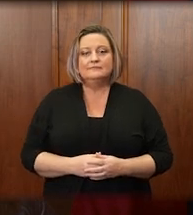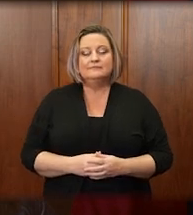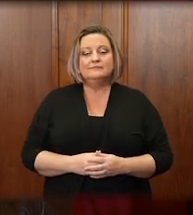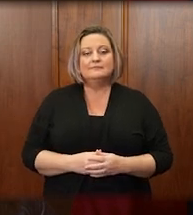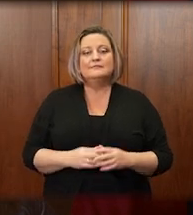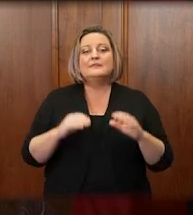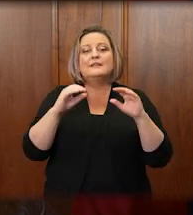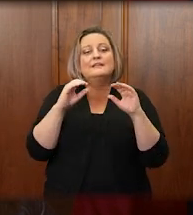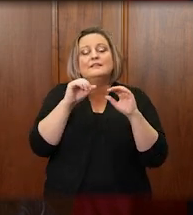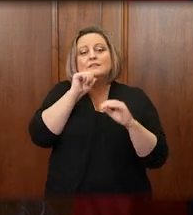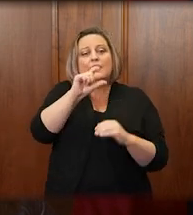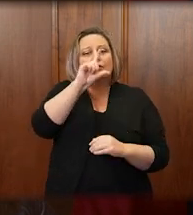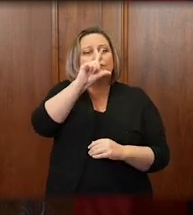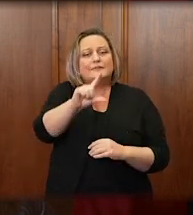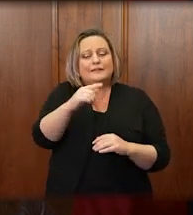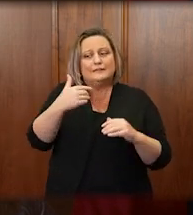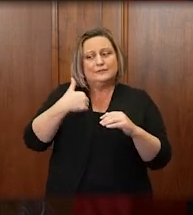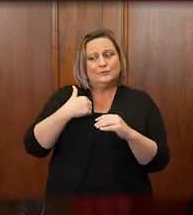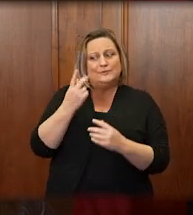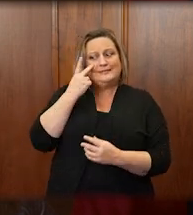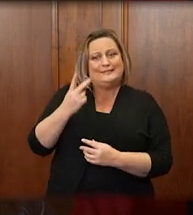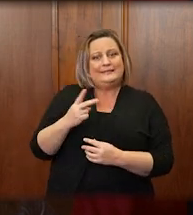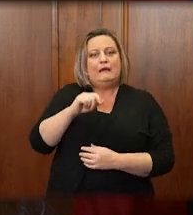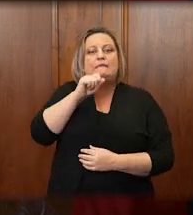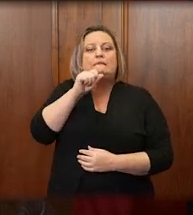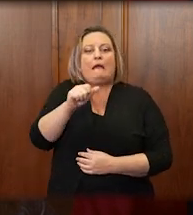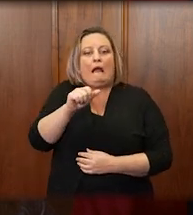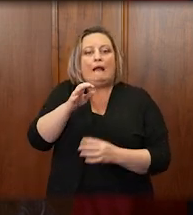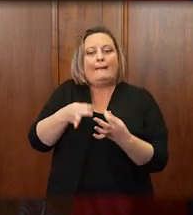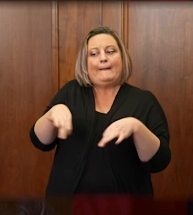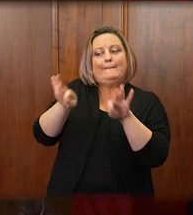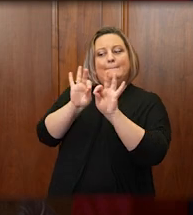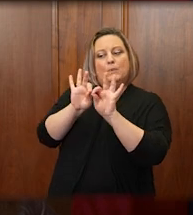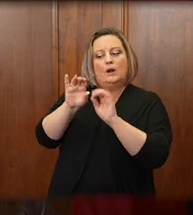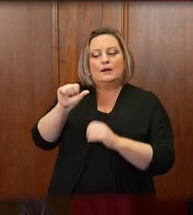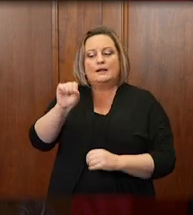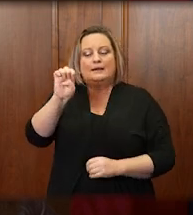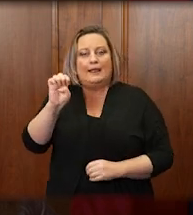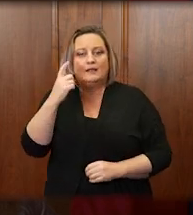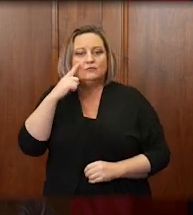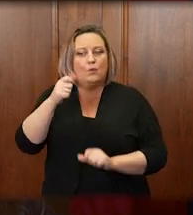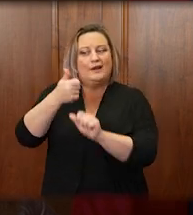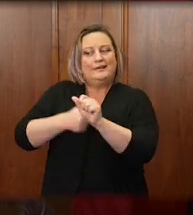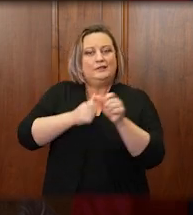case to the litigants involved.